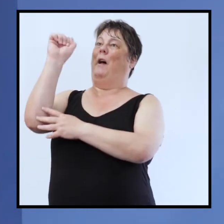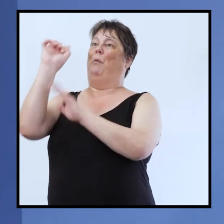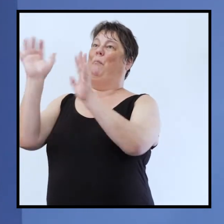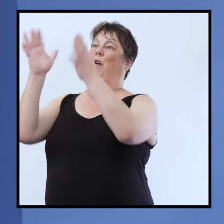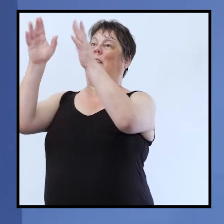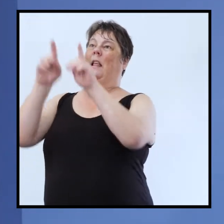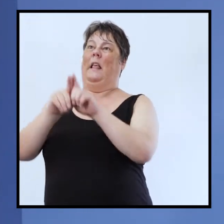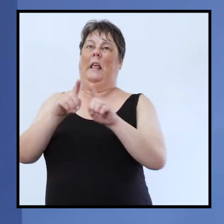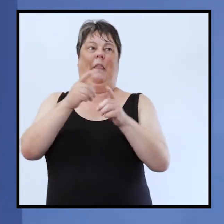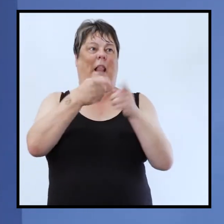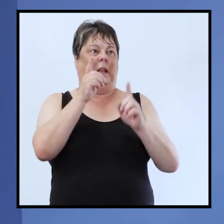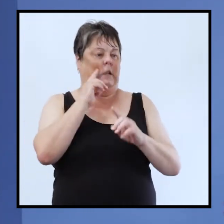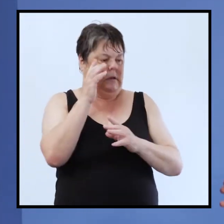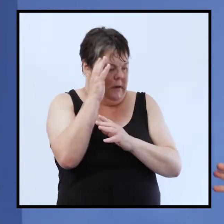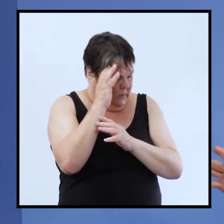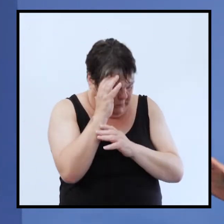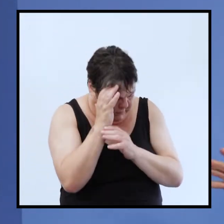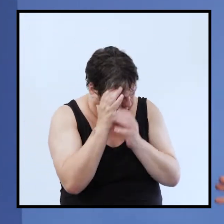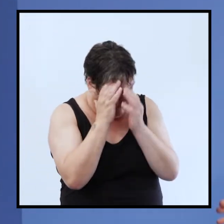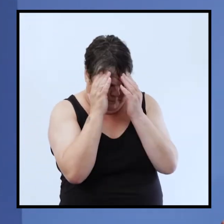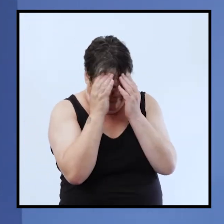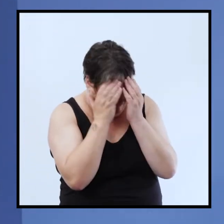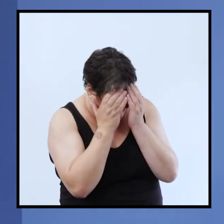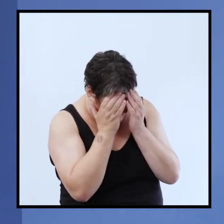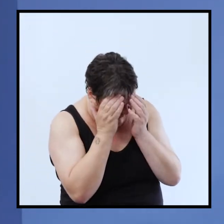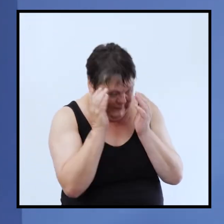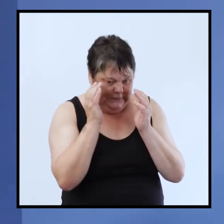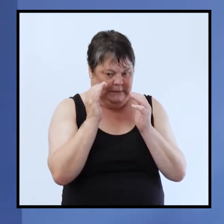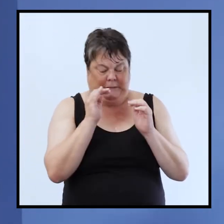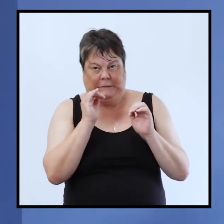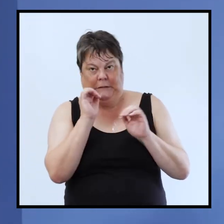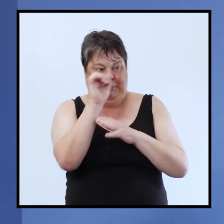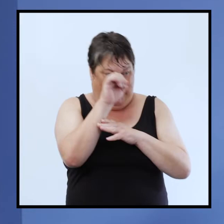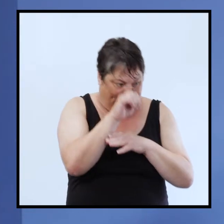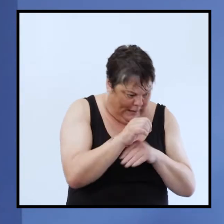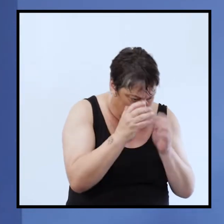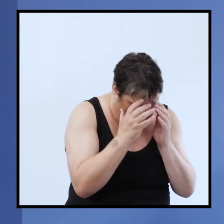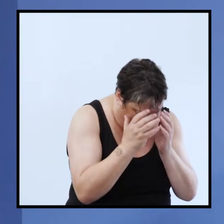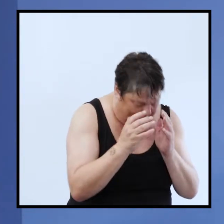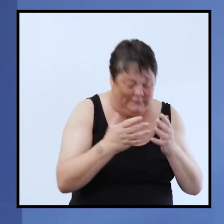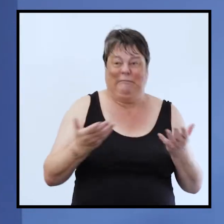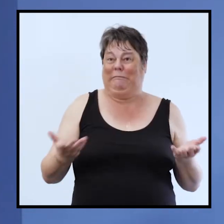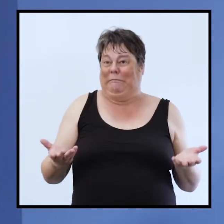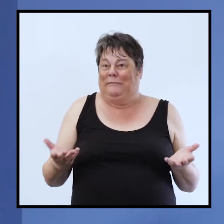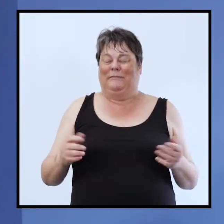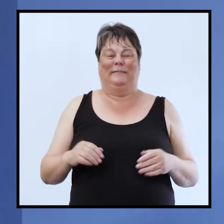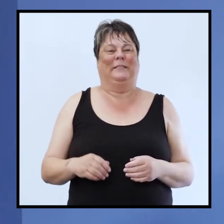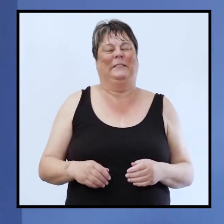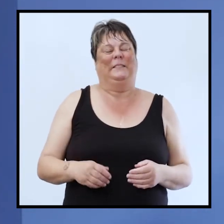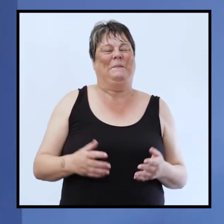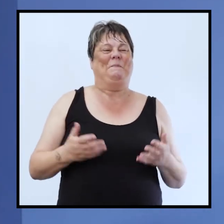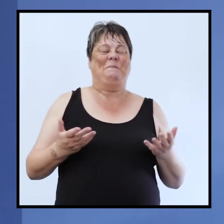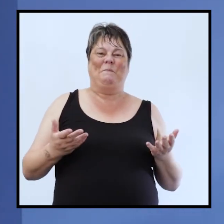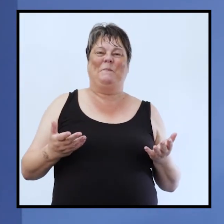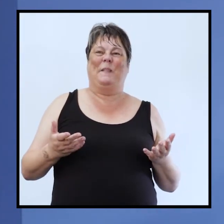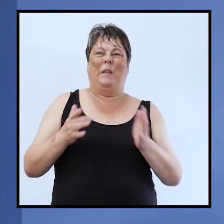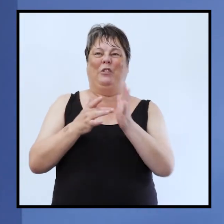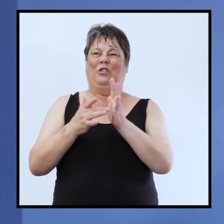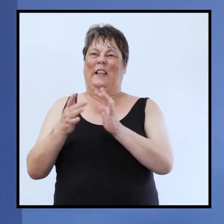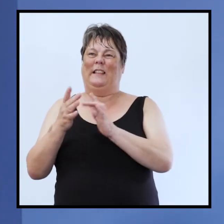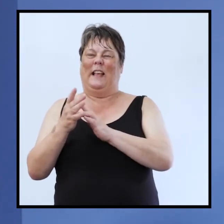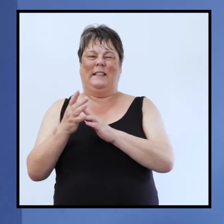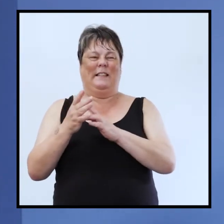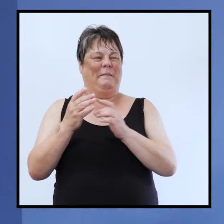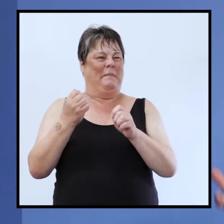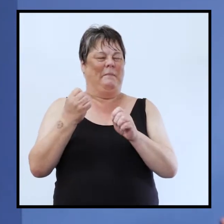being oh you know or the people they like jesus you know and it's just a little i know i don't know stretch the point too much but jesus turning